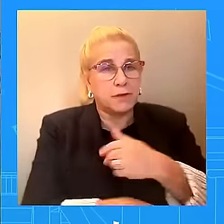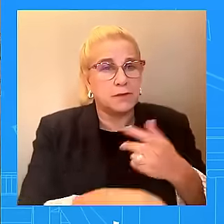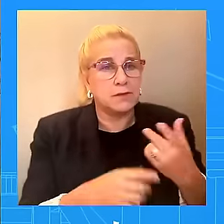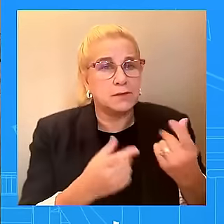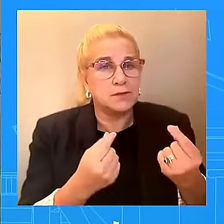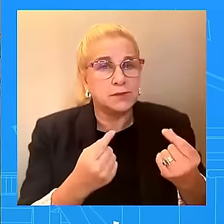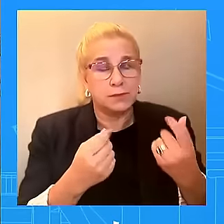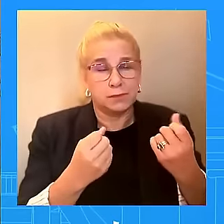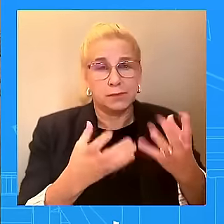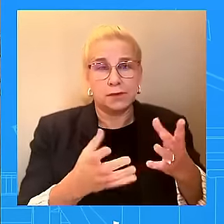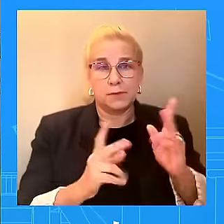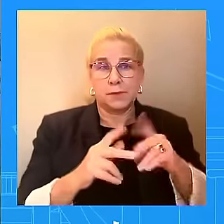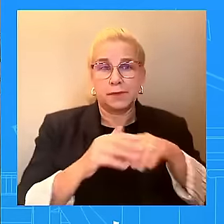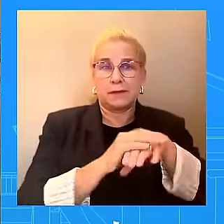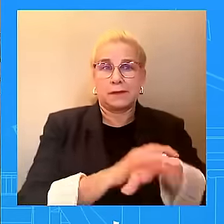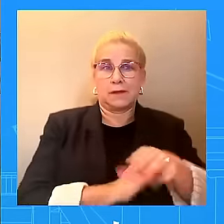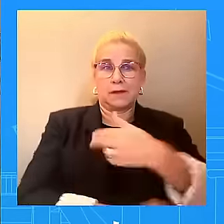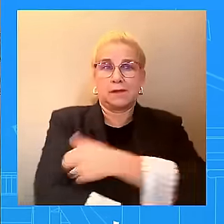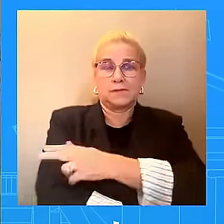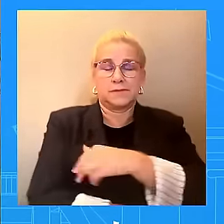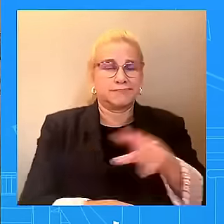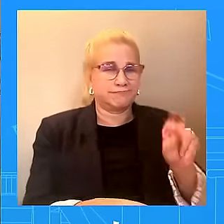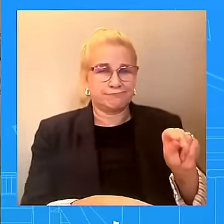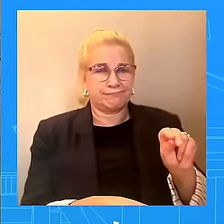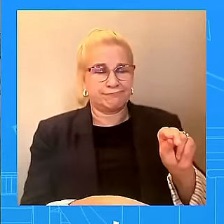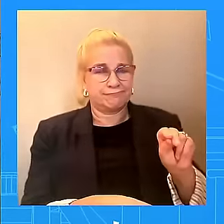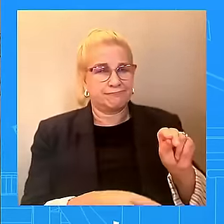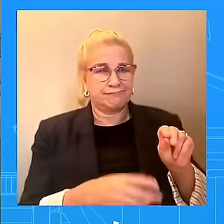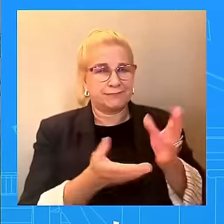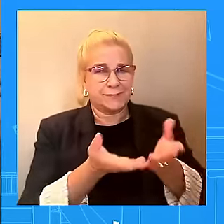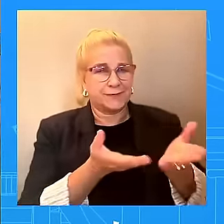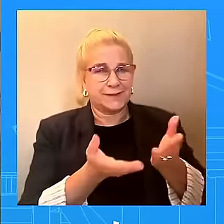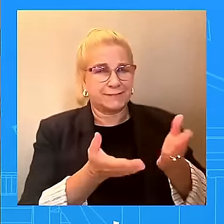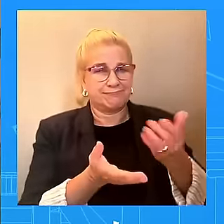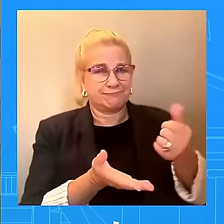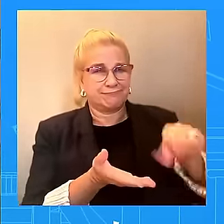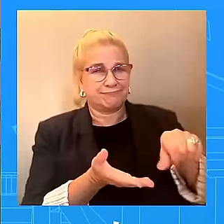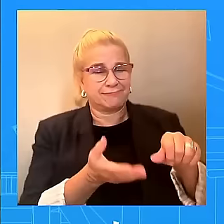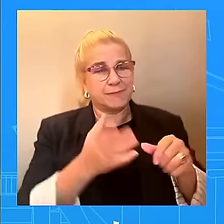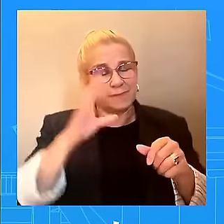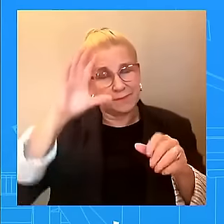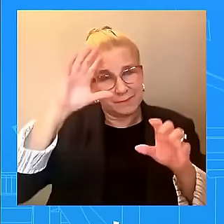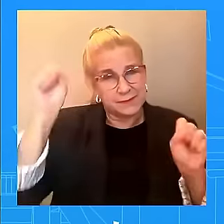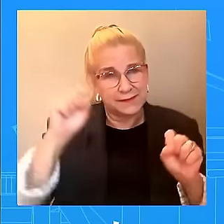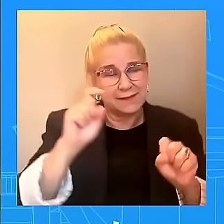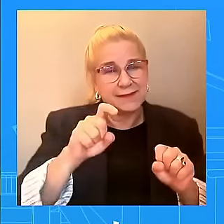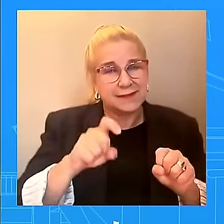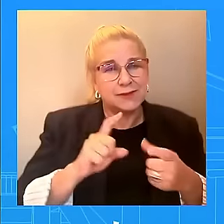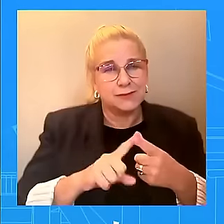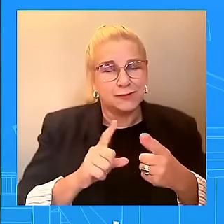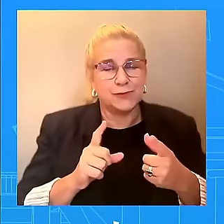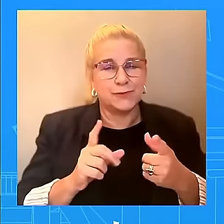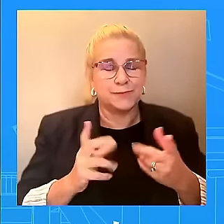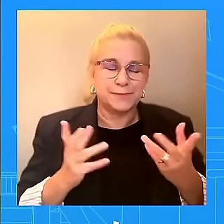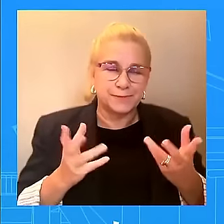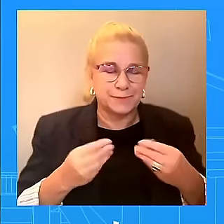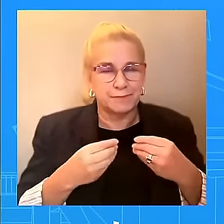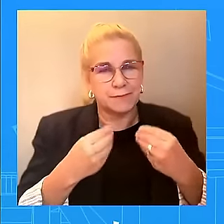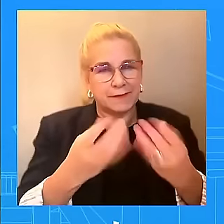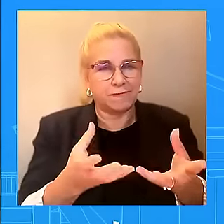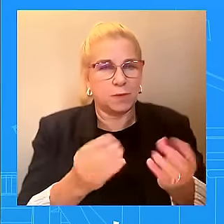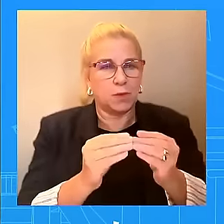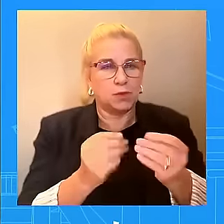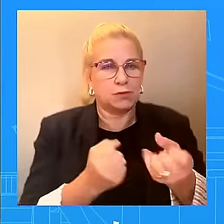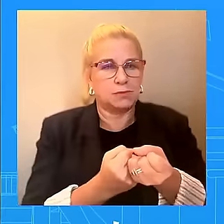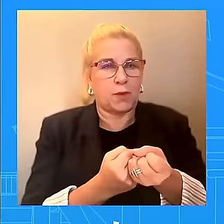efforts to ramp up enforcement in that area in the next couple months? Yeah. So I would refer you to HHS. This is on their purview.